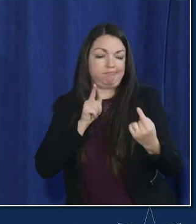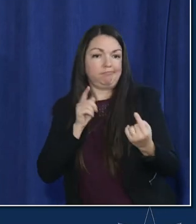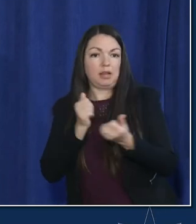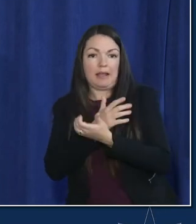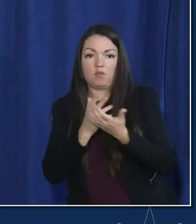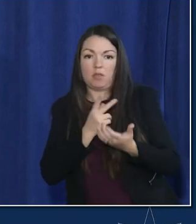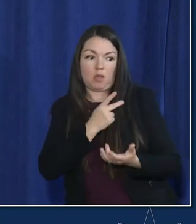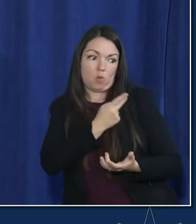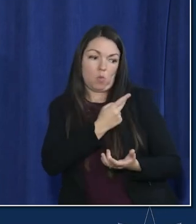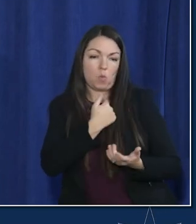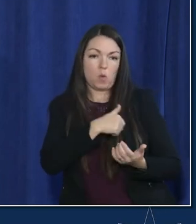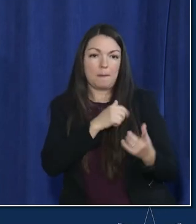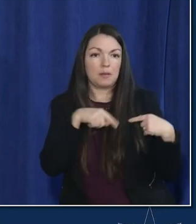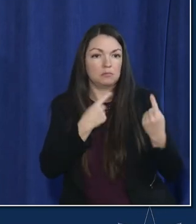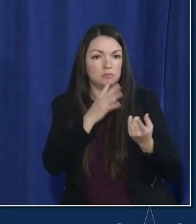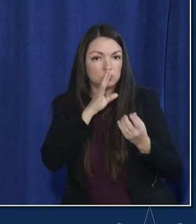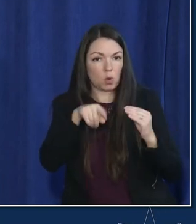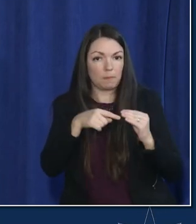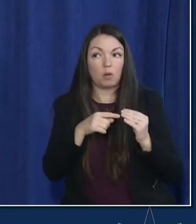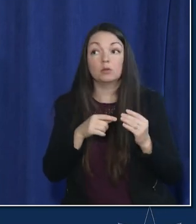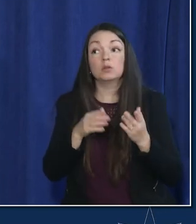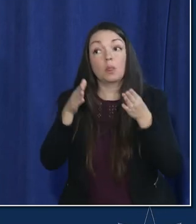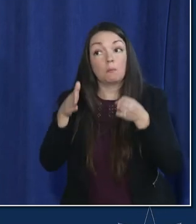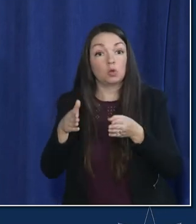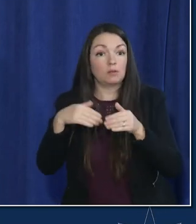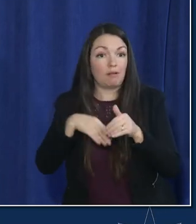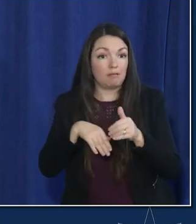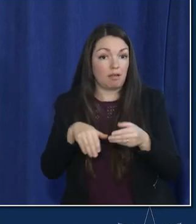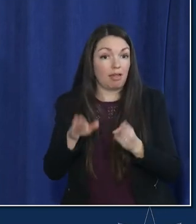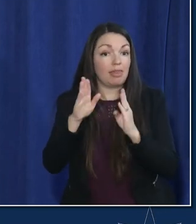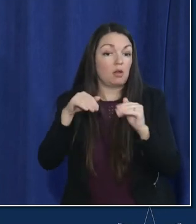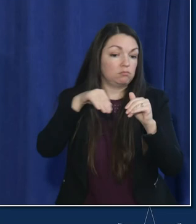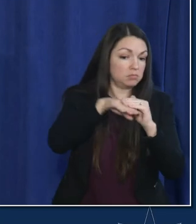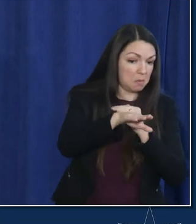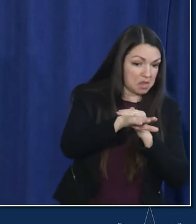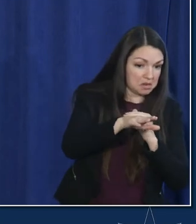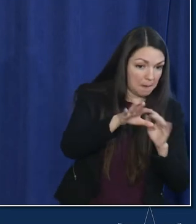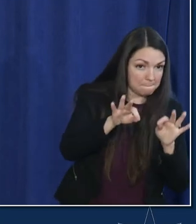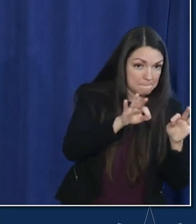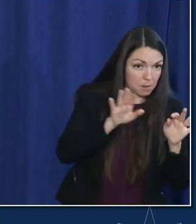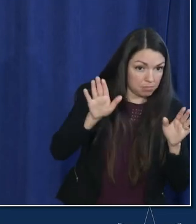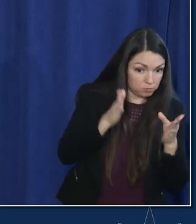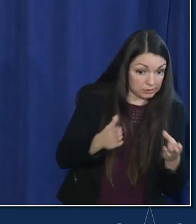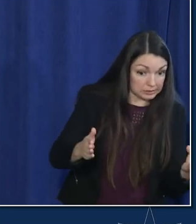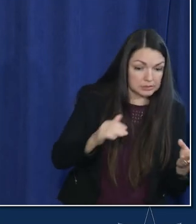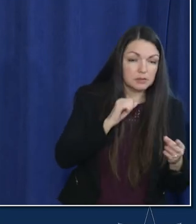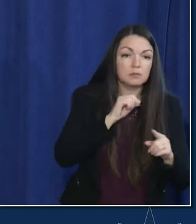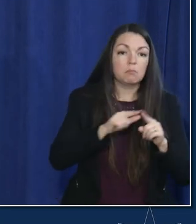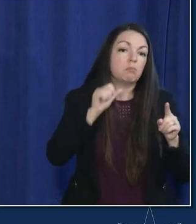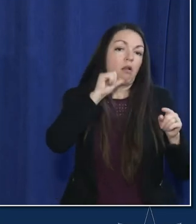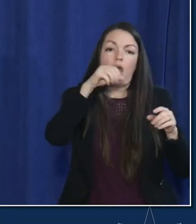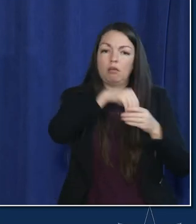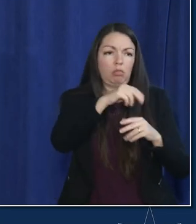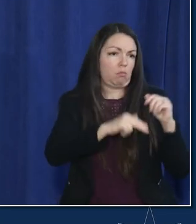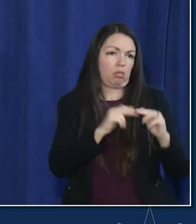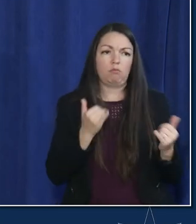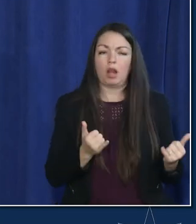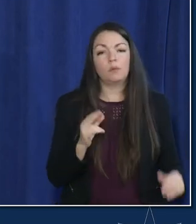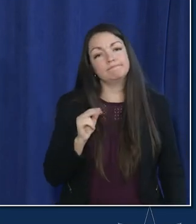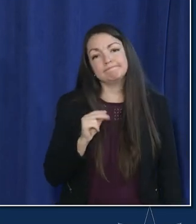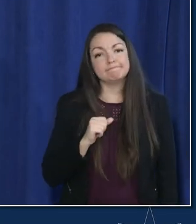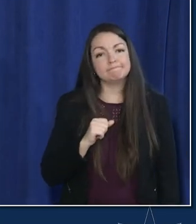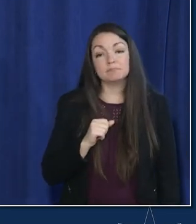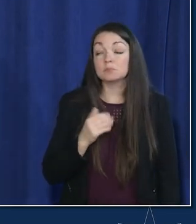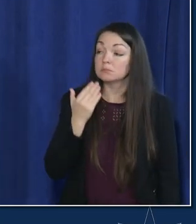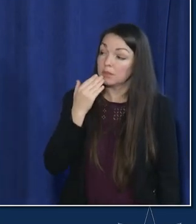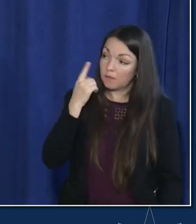so the individual was just allowed to just come and take some other things but but they're not in the building right now okay thank you